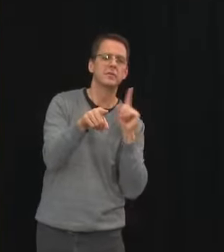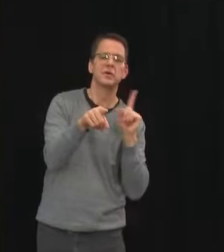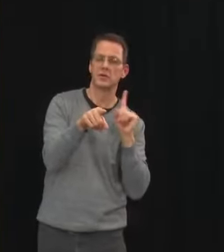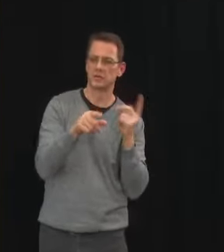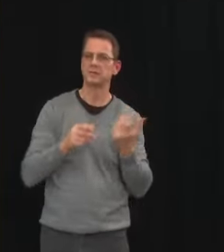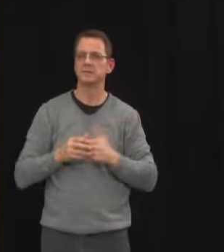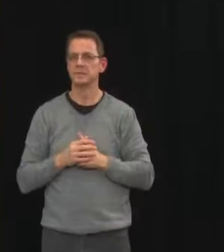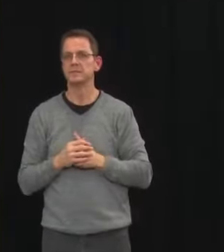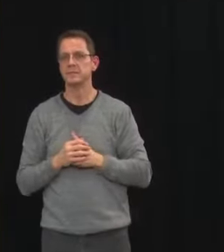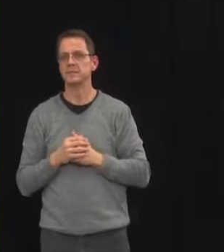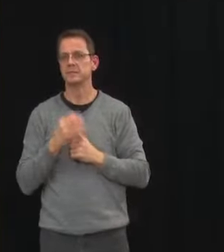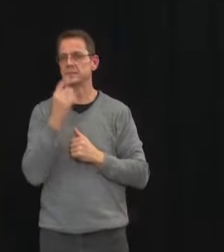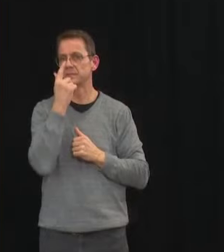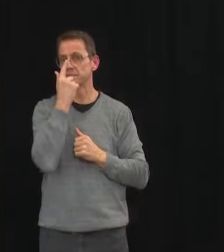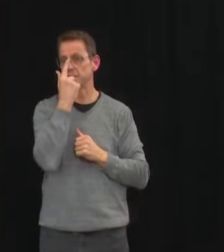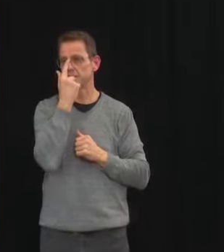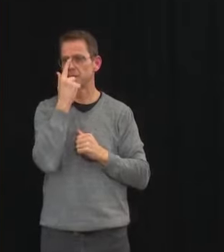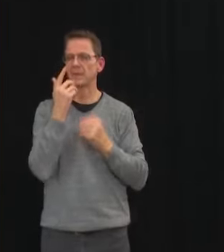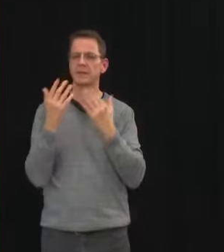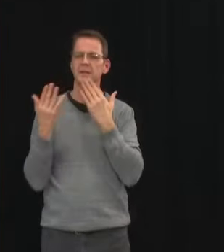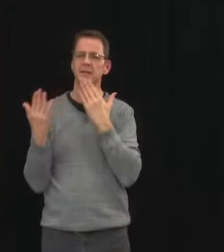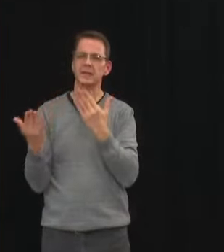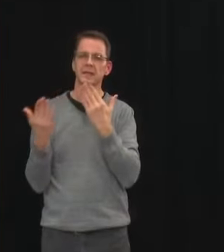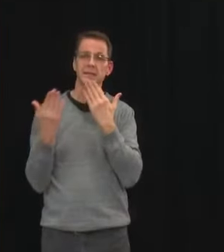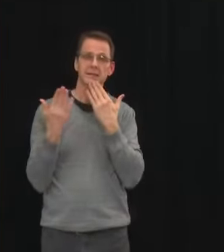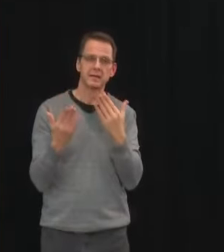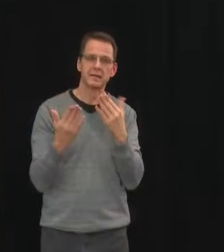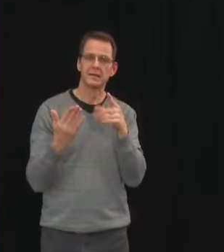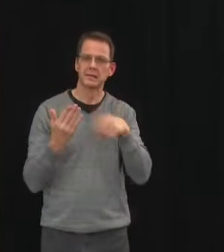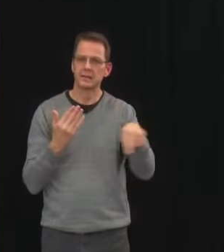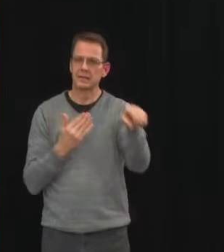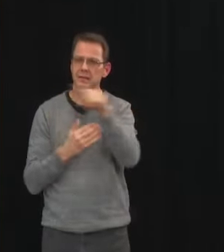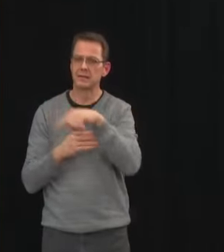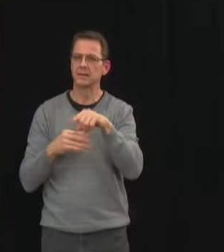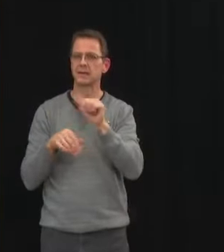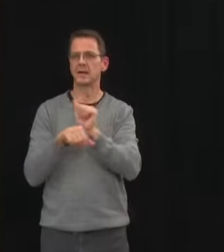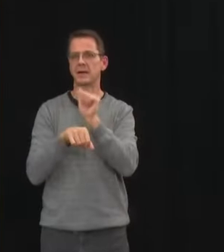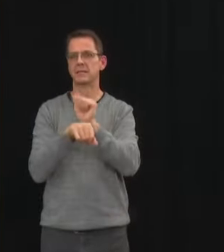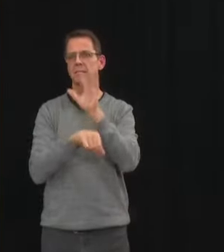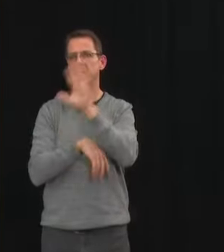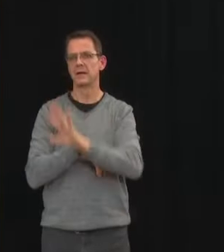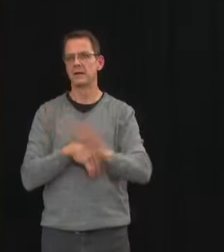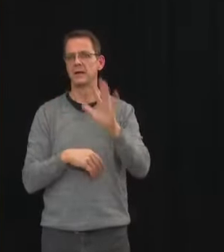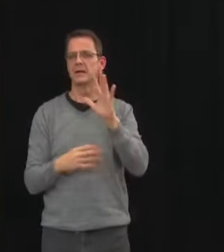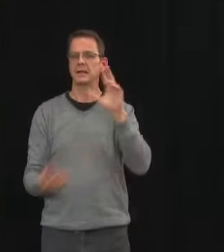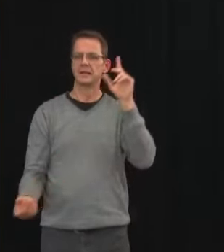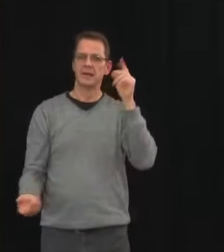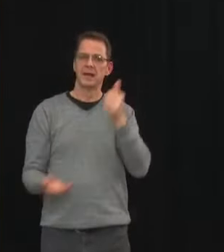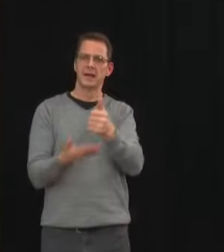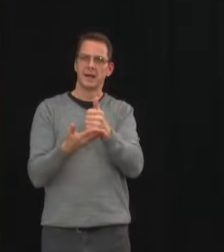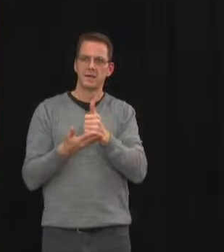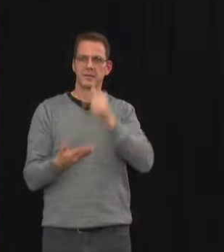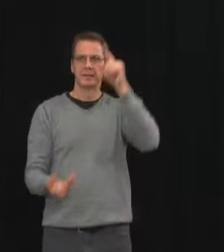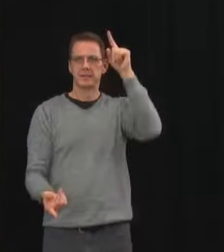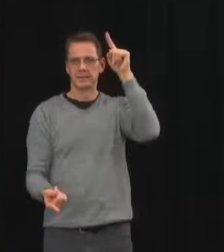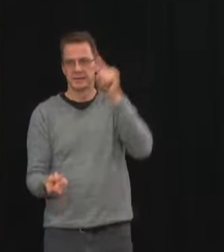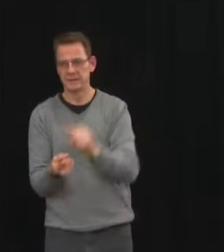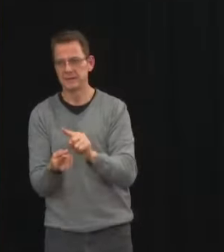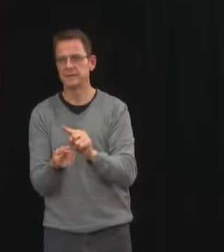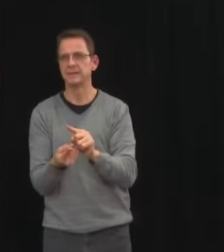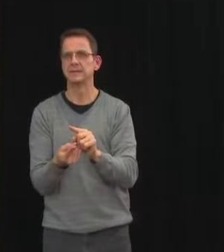By making choices to reduce in-person interactions, you continue to make a world of difference.